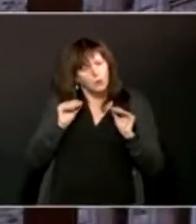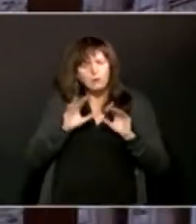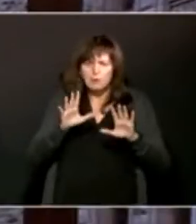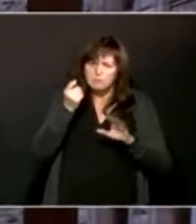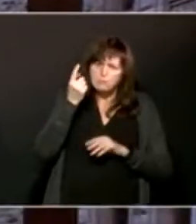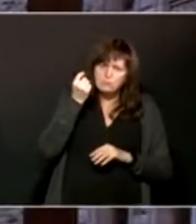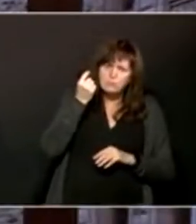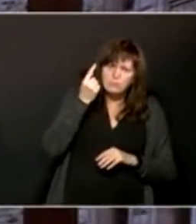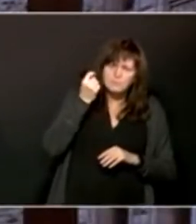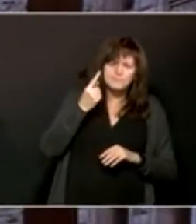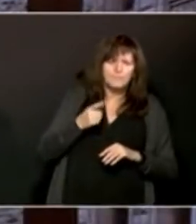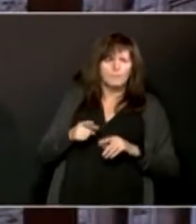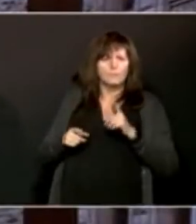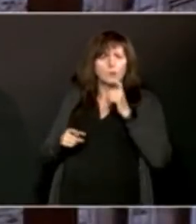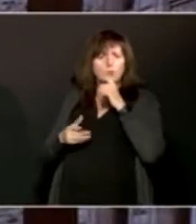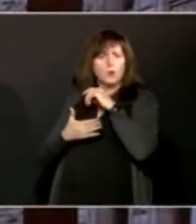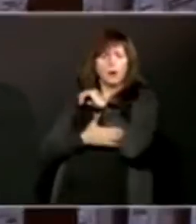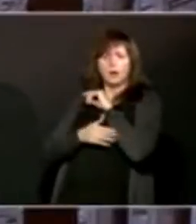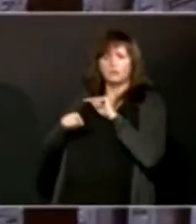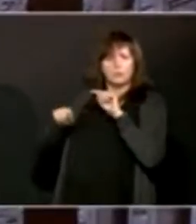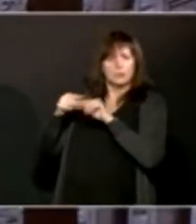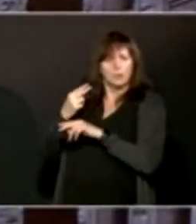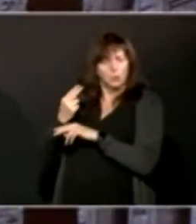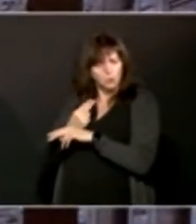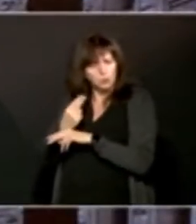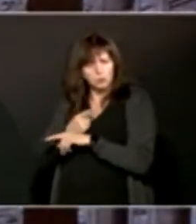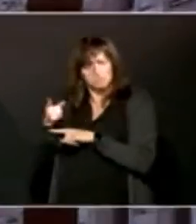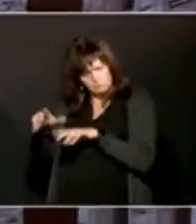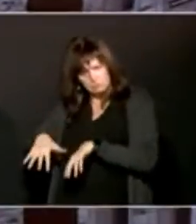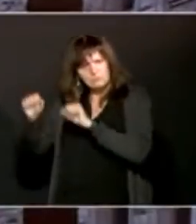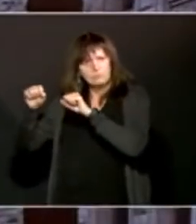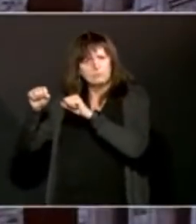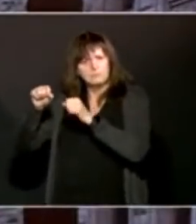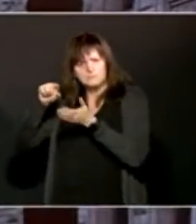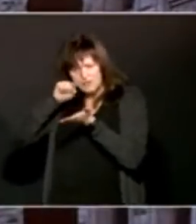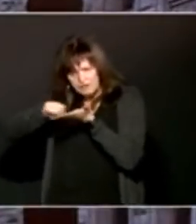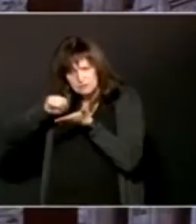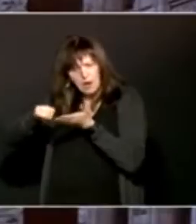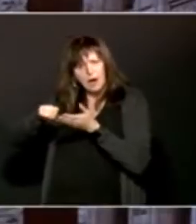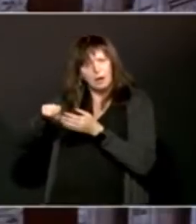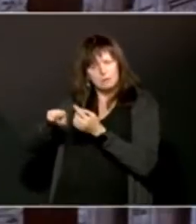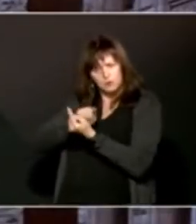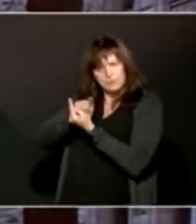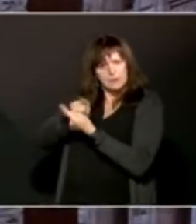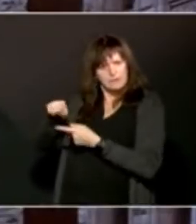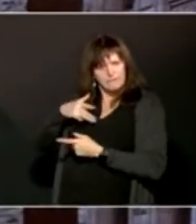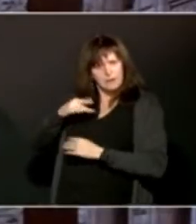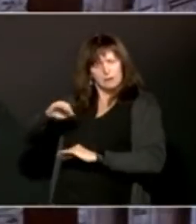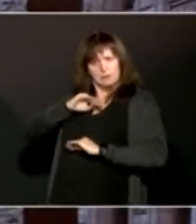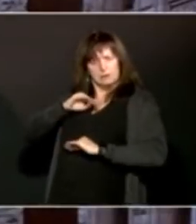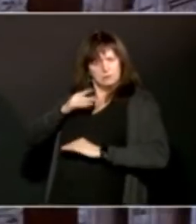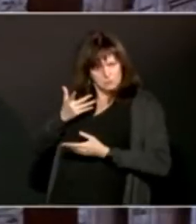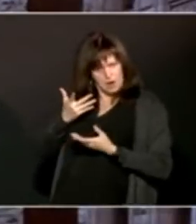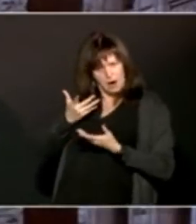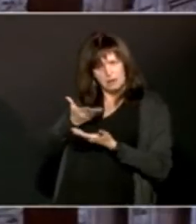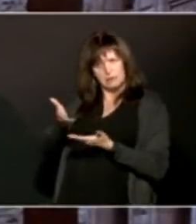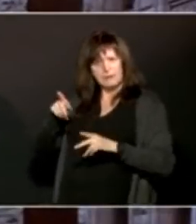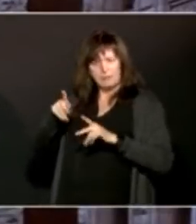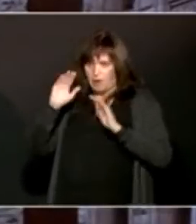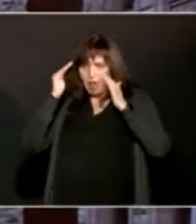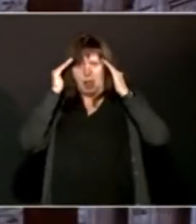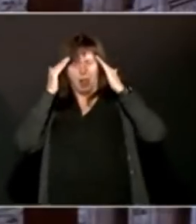make sure they investigate them to the full extent they need to to satisfy themselves and their public that the ongoing safety of that